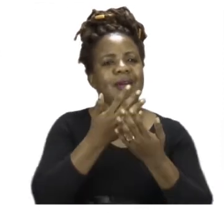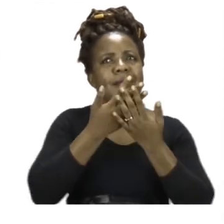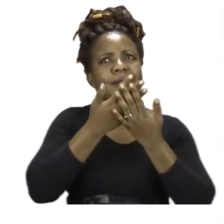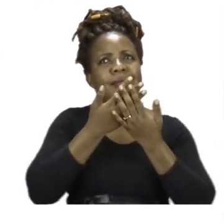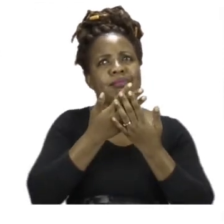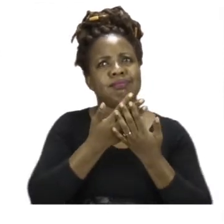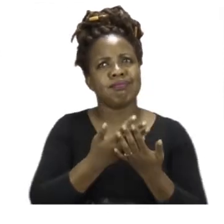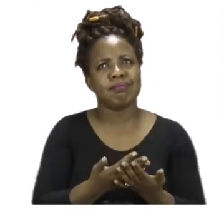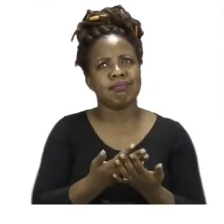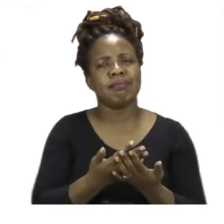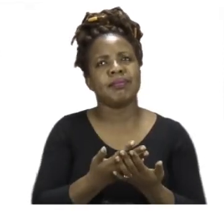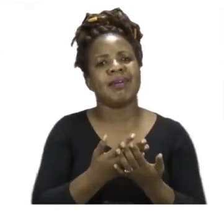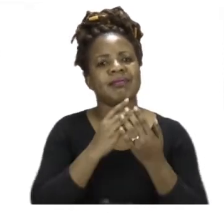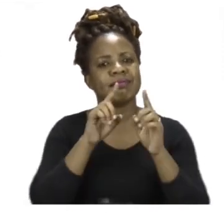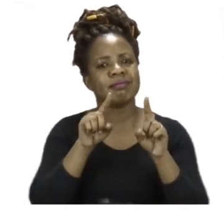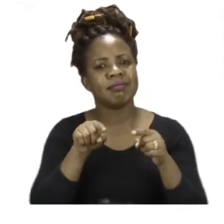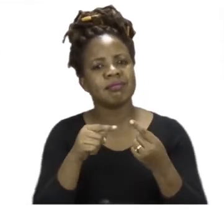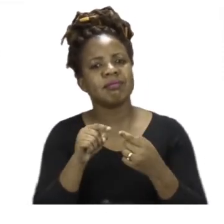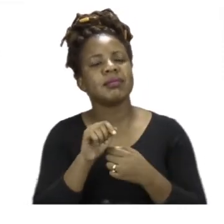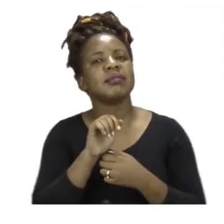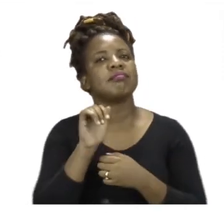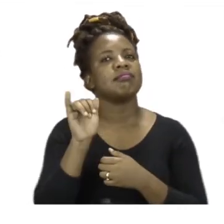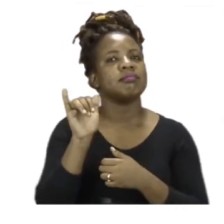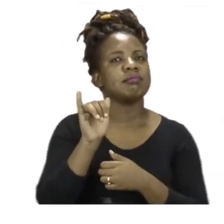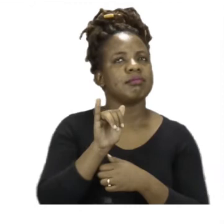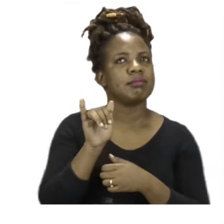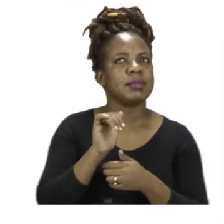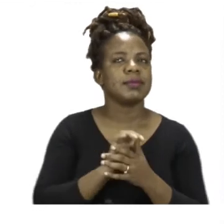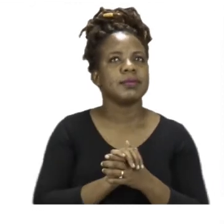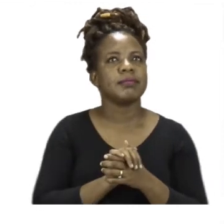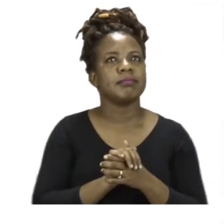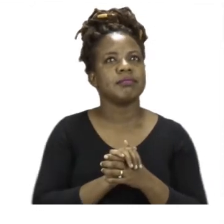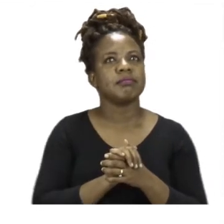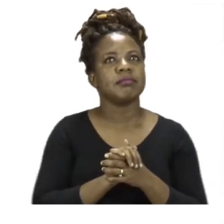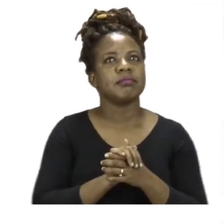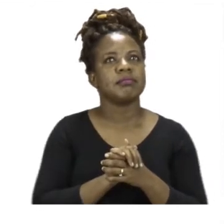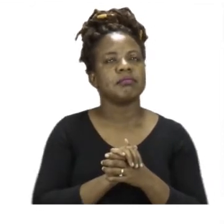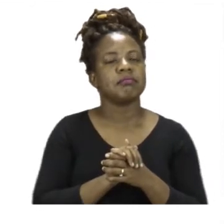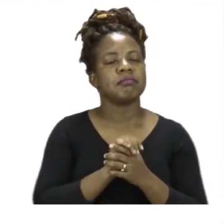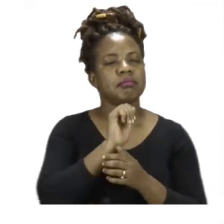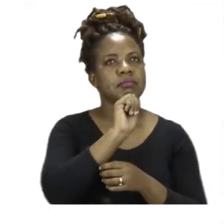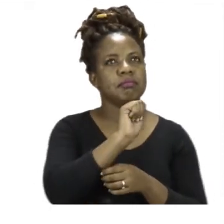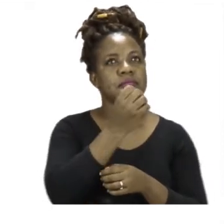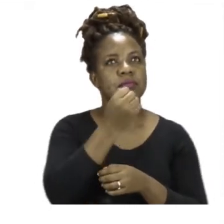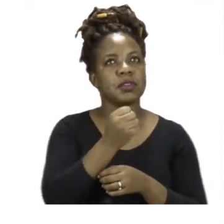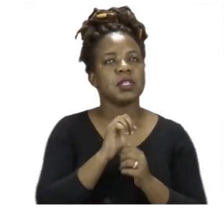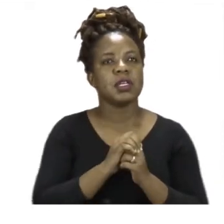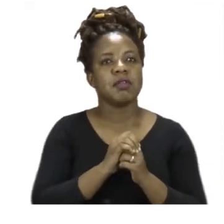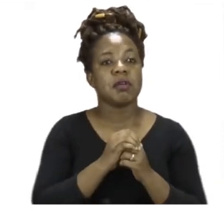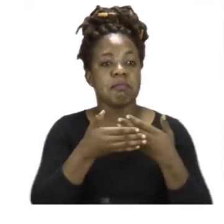the lightest item. Now as you can see A has a baby bottle,